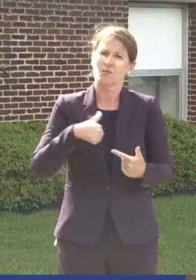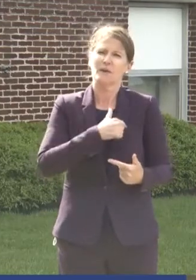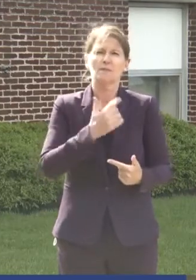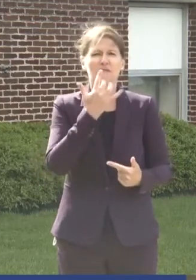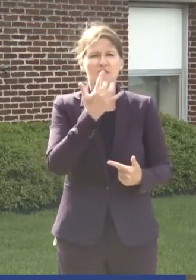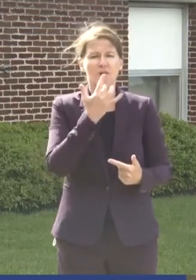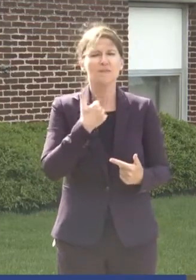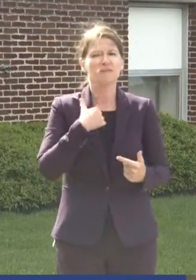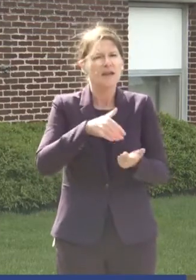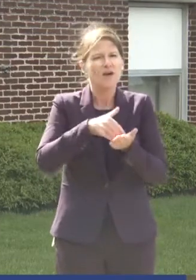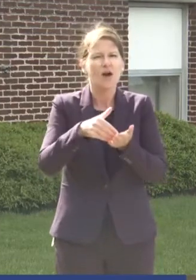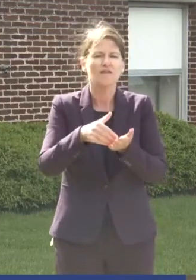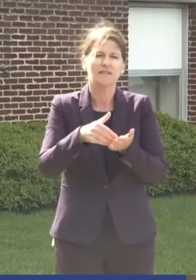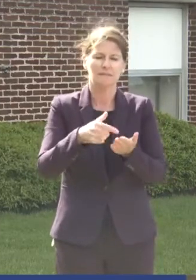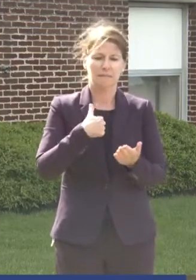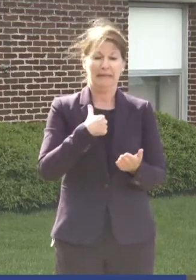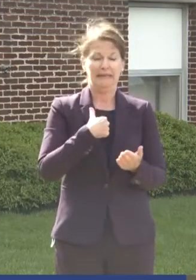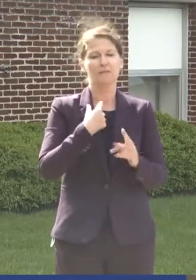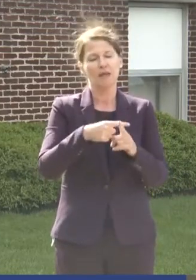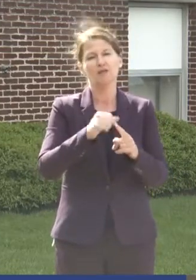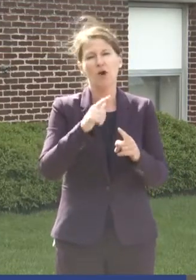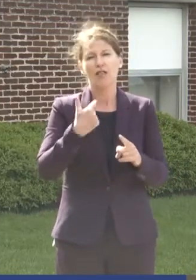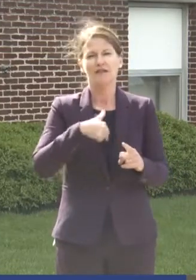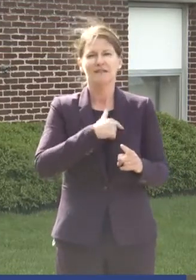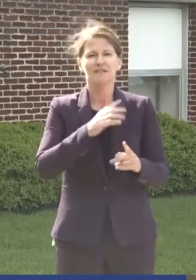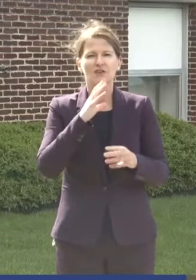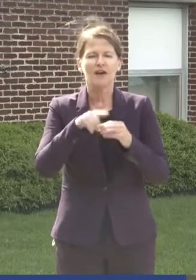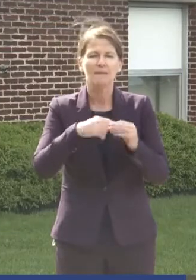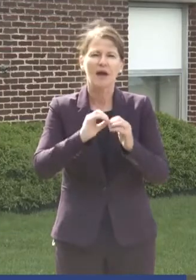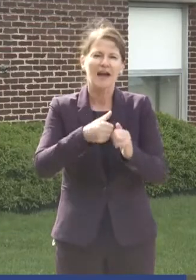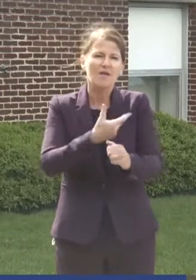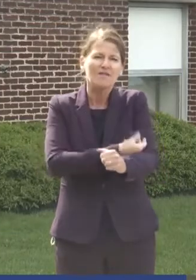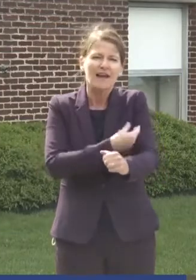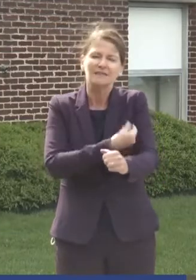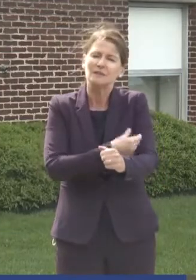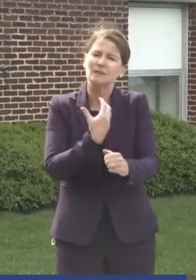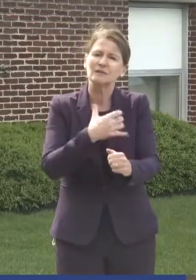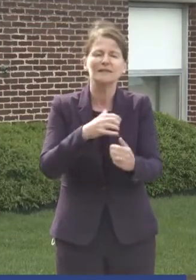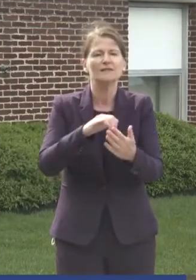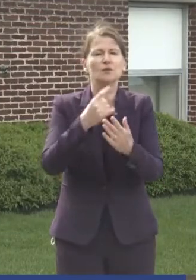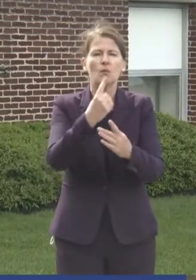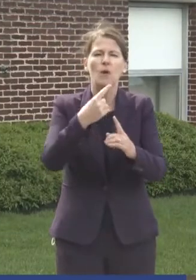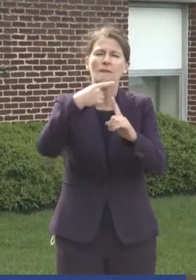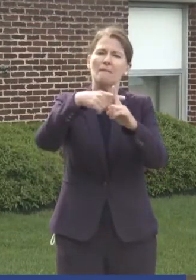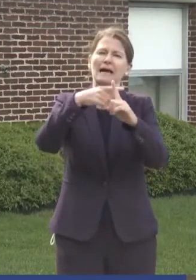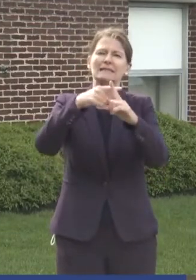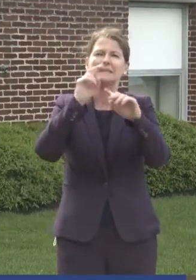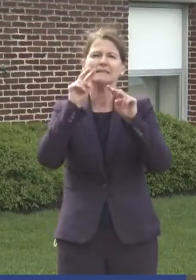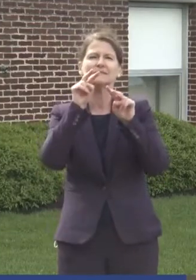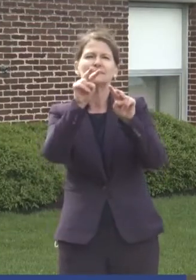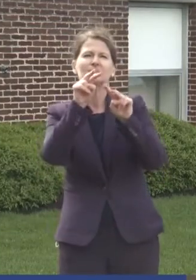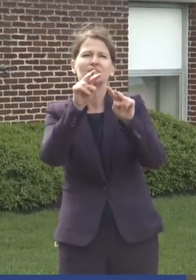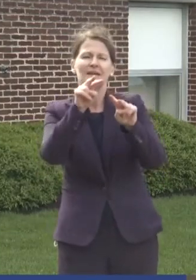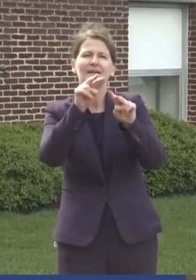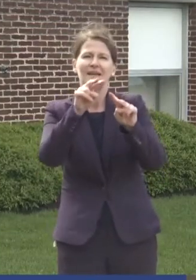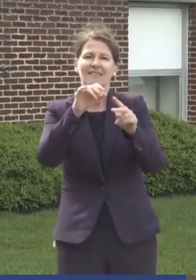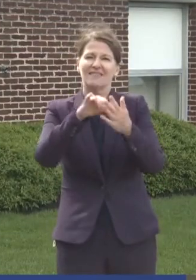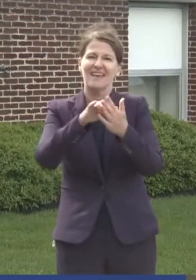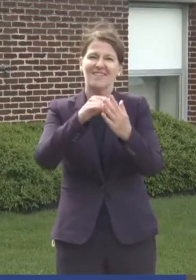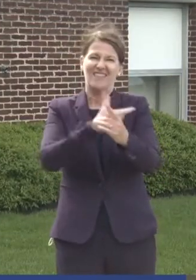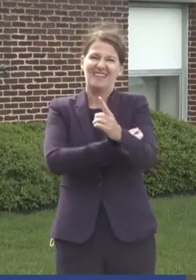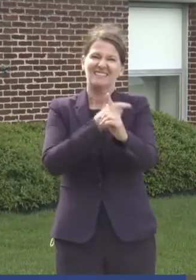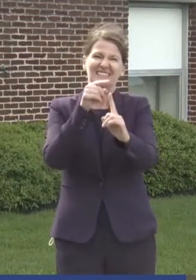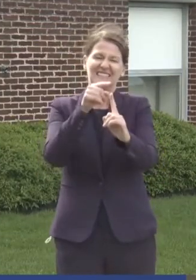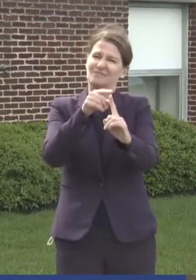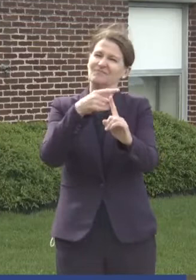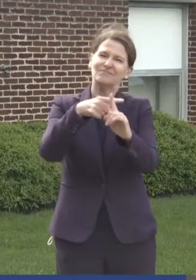often talked about and not just me, but all of us talk about how vaccines are the light at the end of the tunnel. Well, that light is here and that light